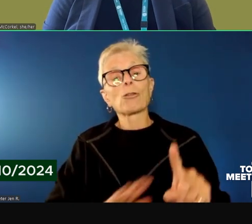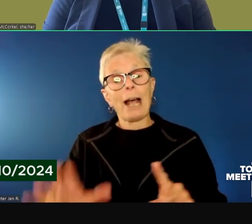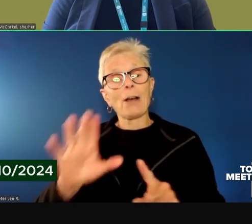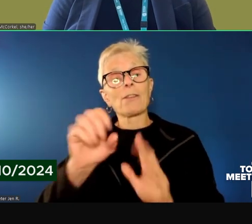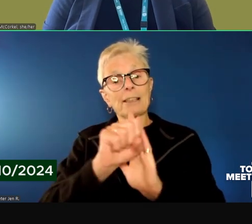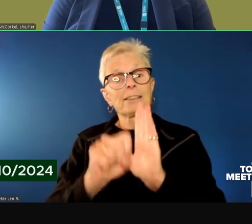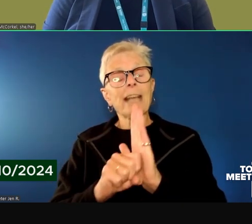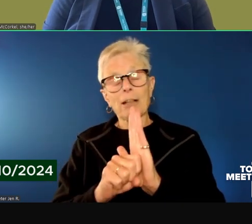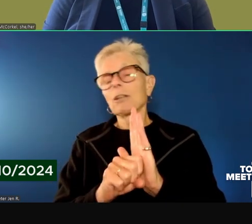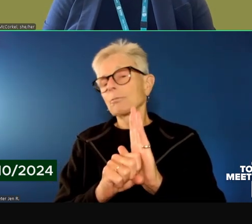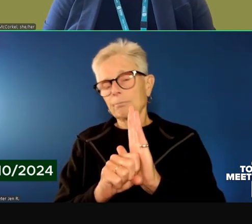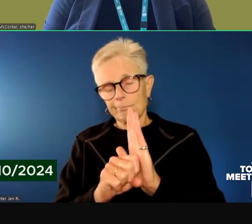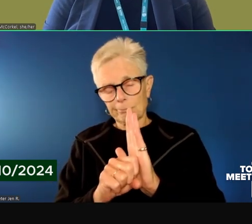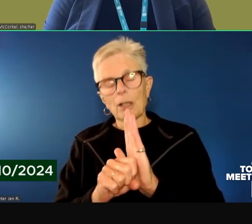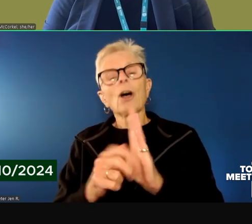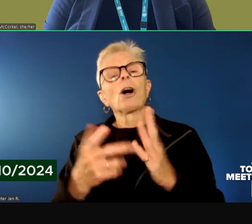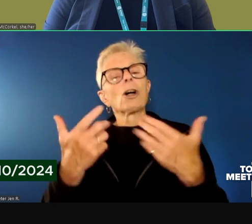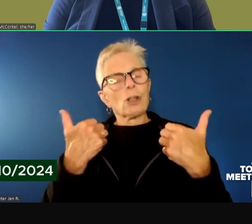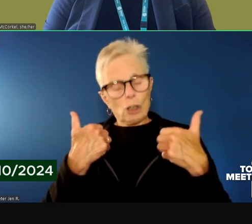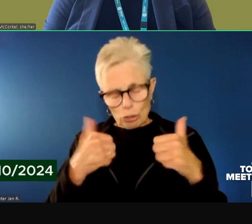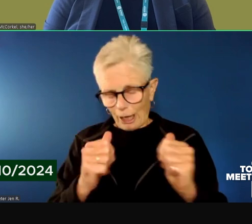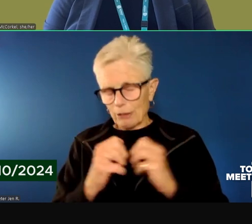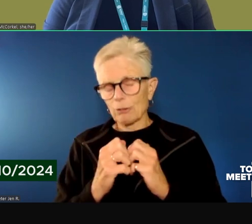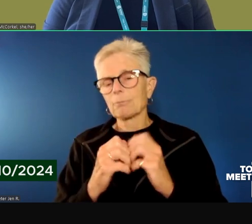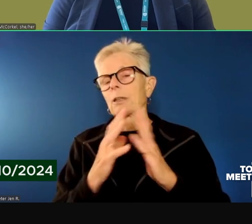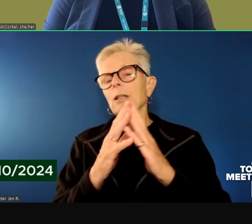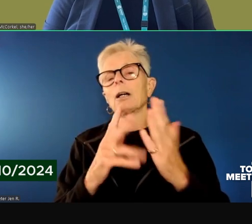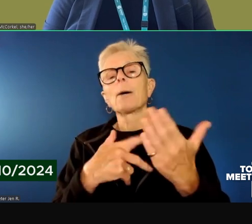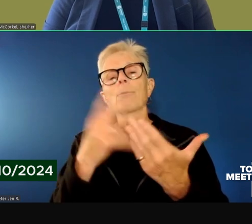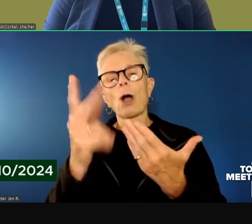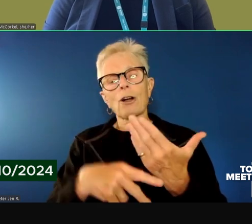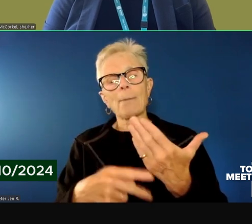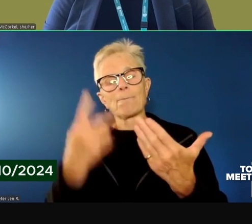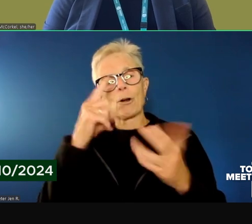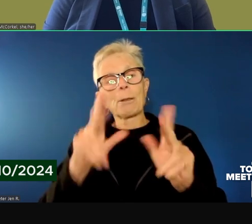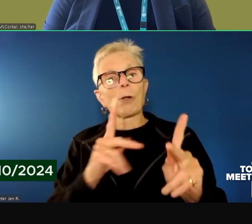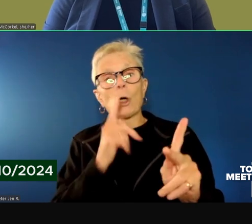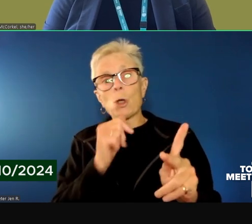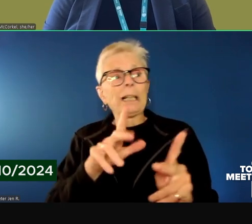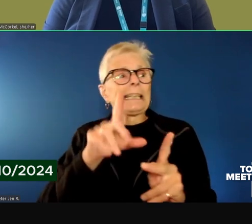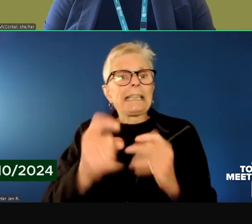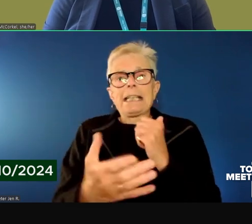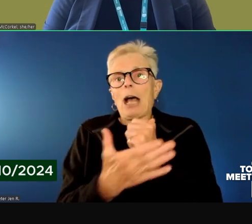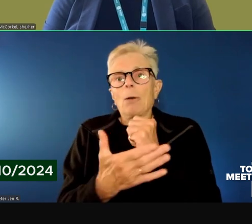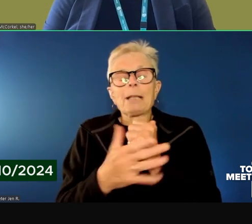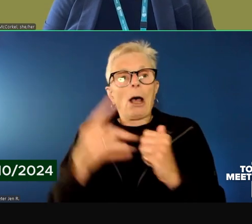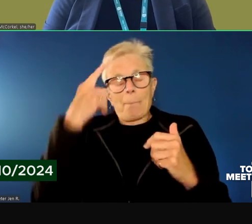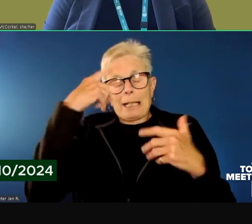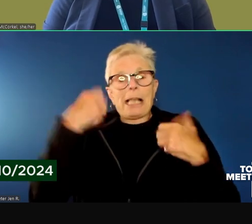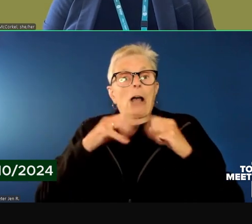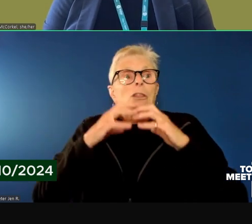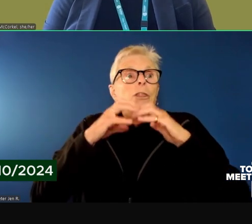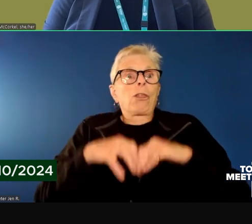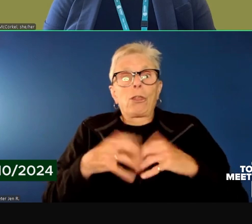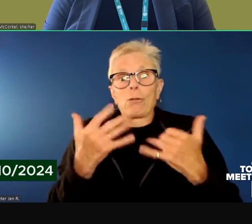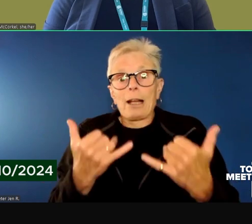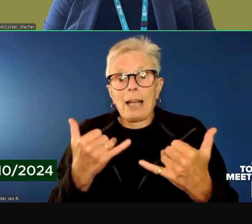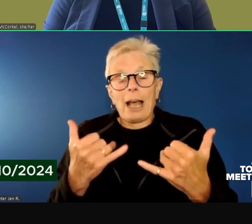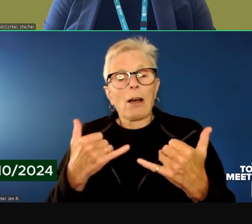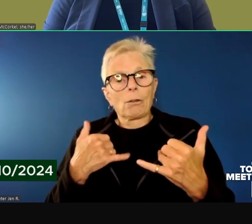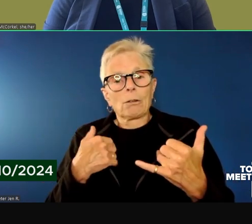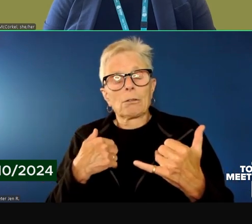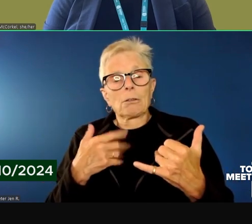an effort to make sure that there's a place for people to go who are in distress or needing mental health care besides